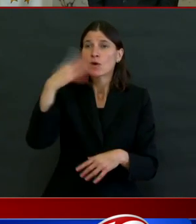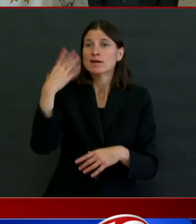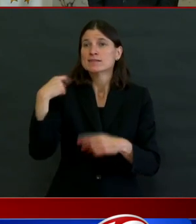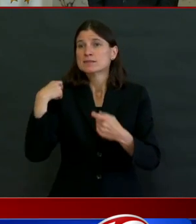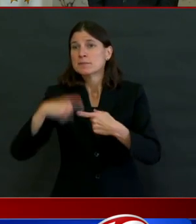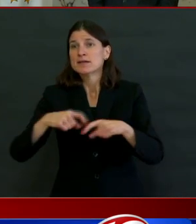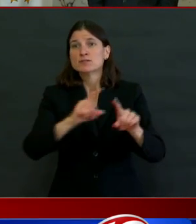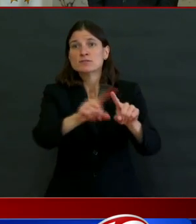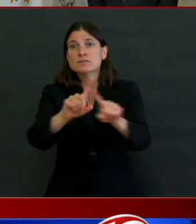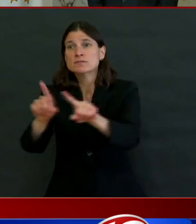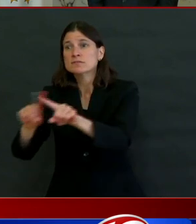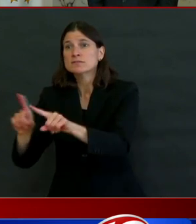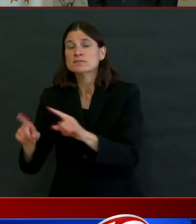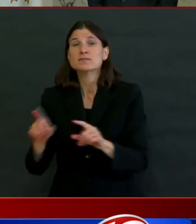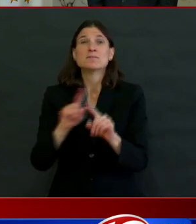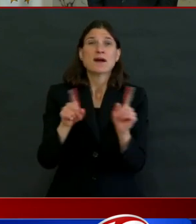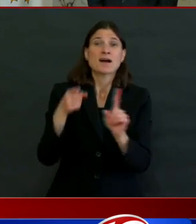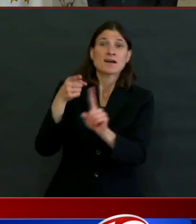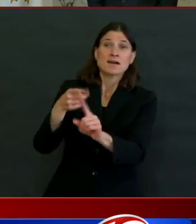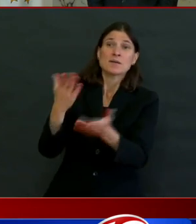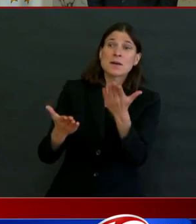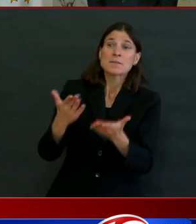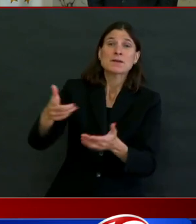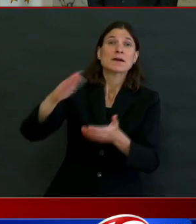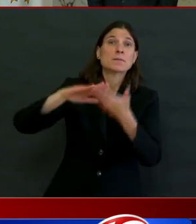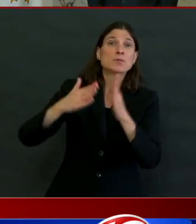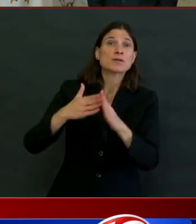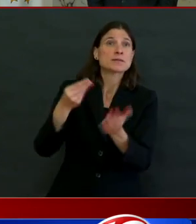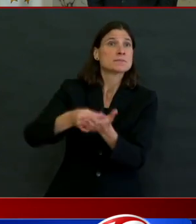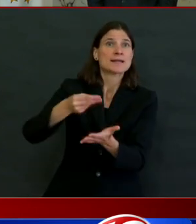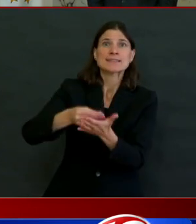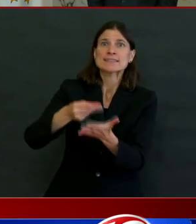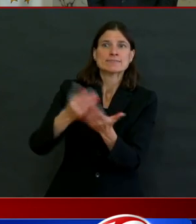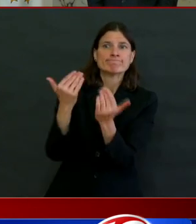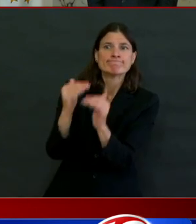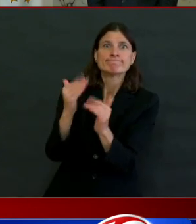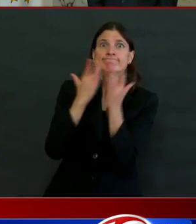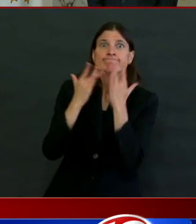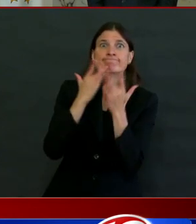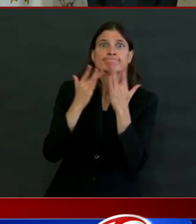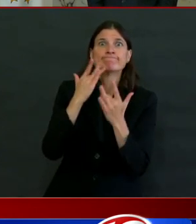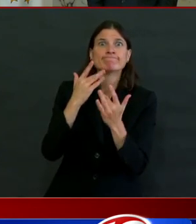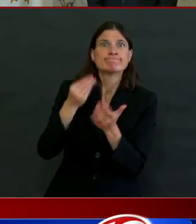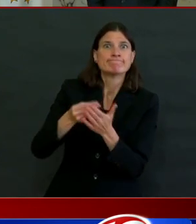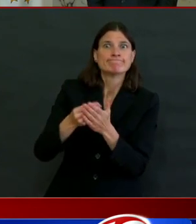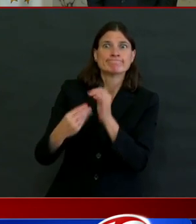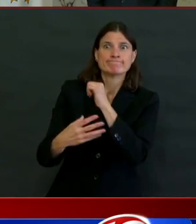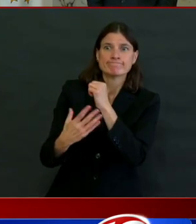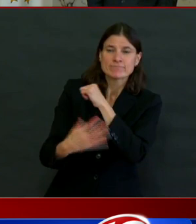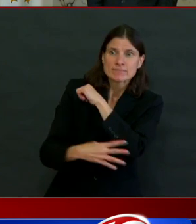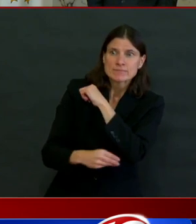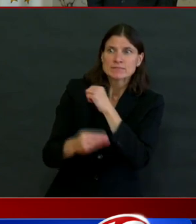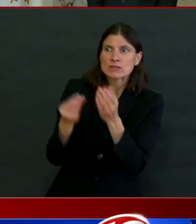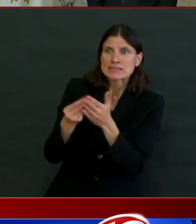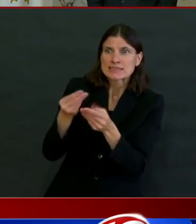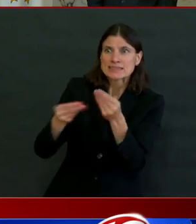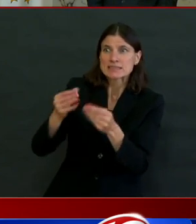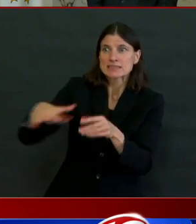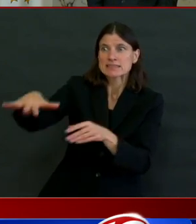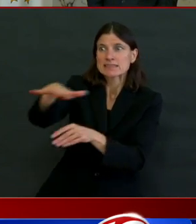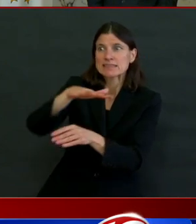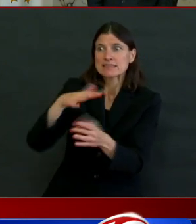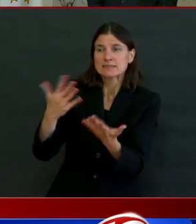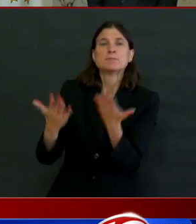have these increased numbers. numbers. It goes back to messages that